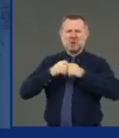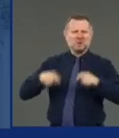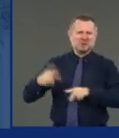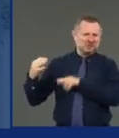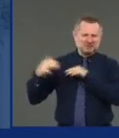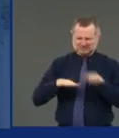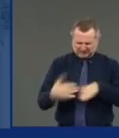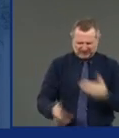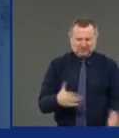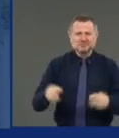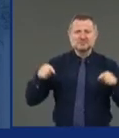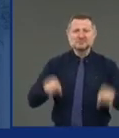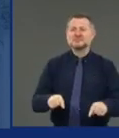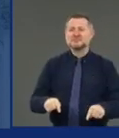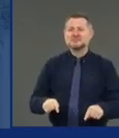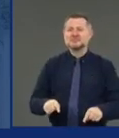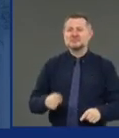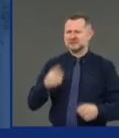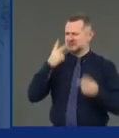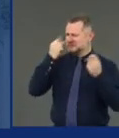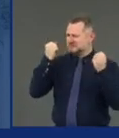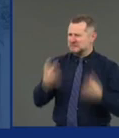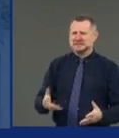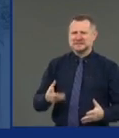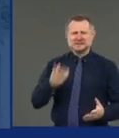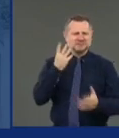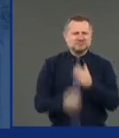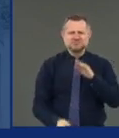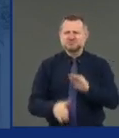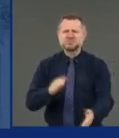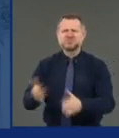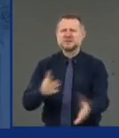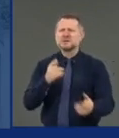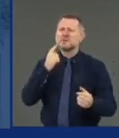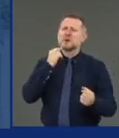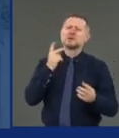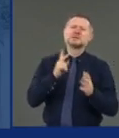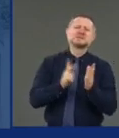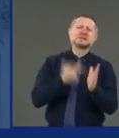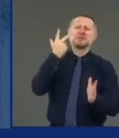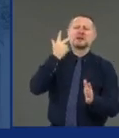You want to now double the insult and the injury?